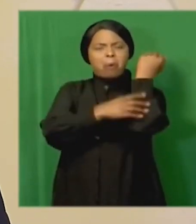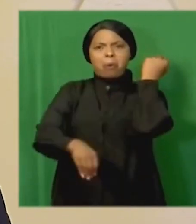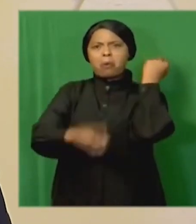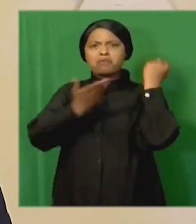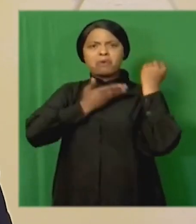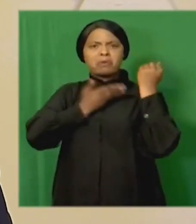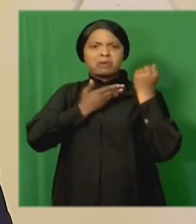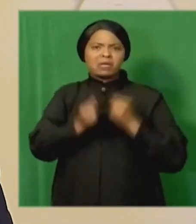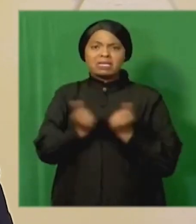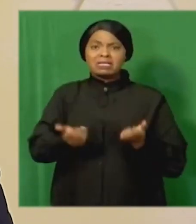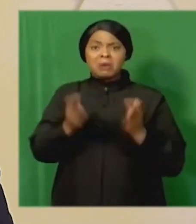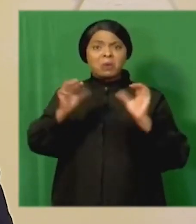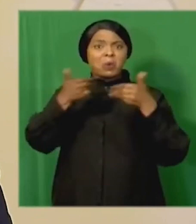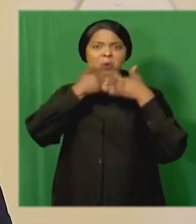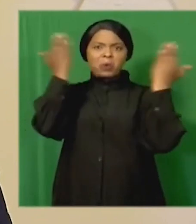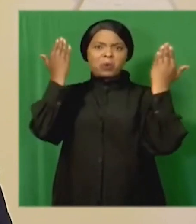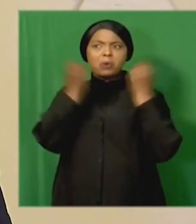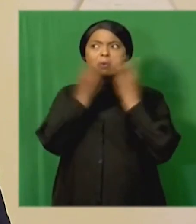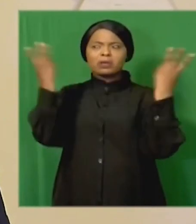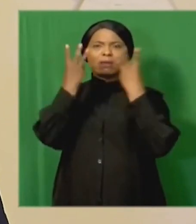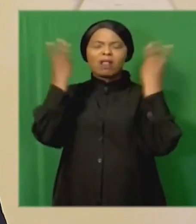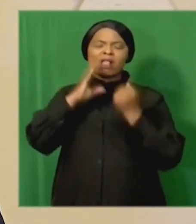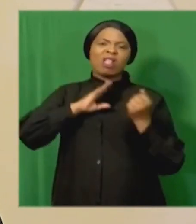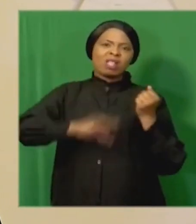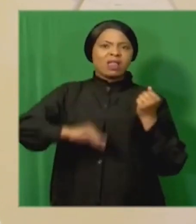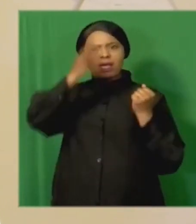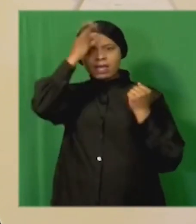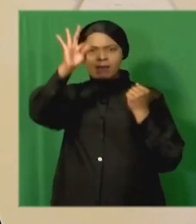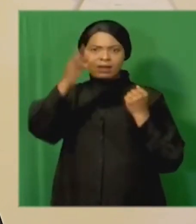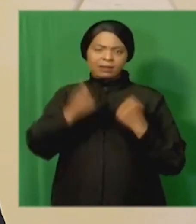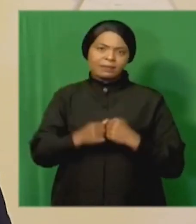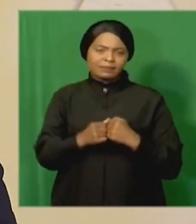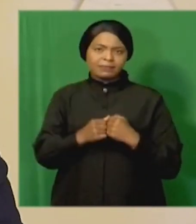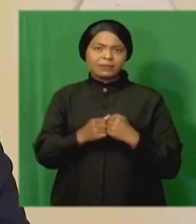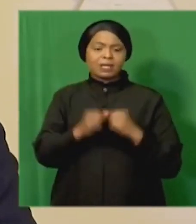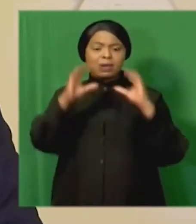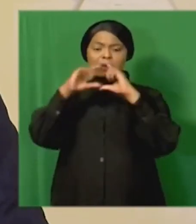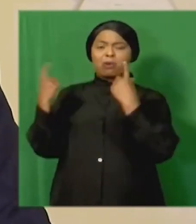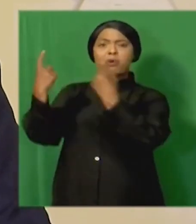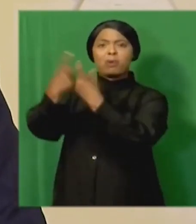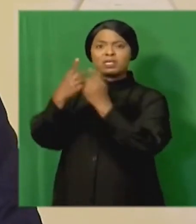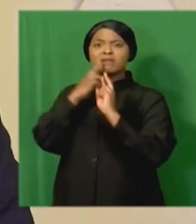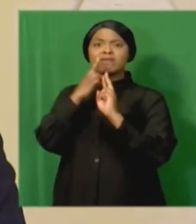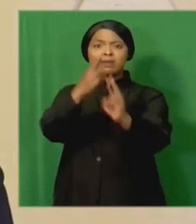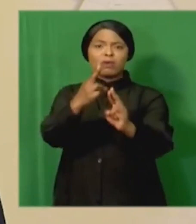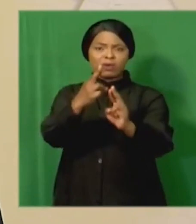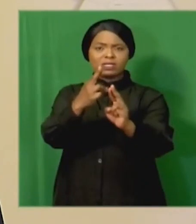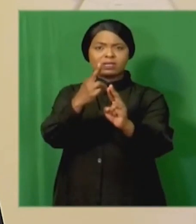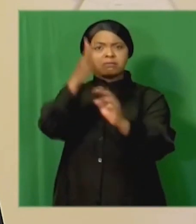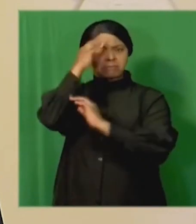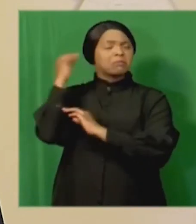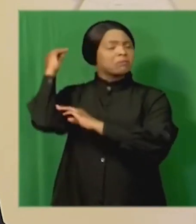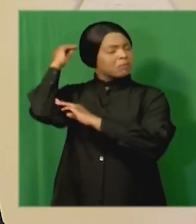and in diminished public confidence in the state. The Commission's report notes that state